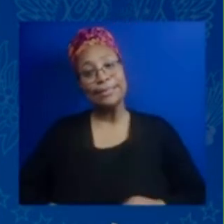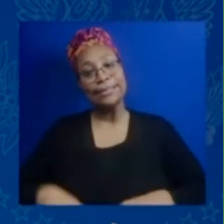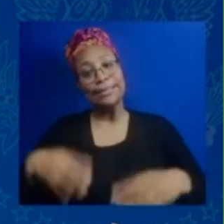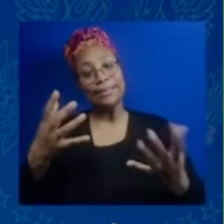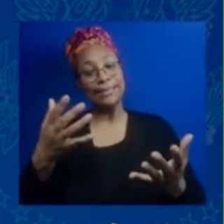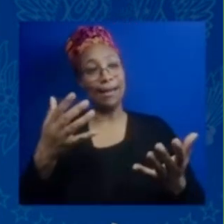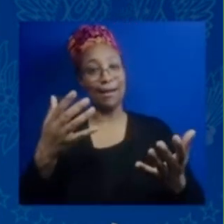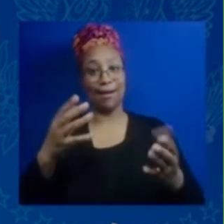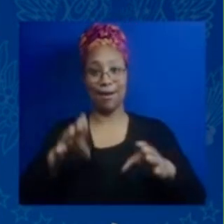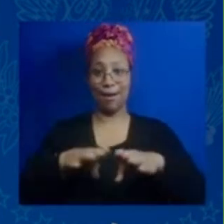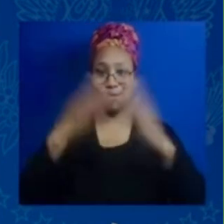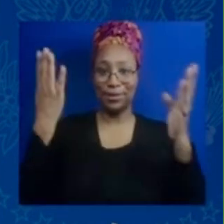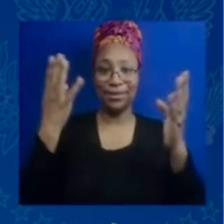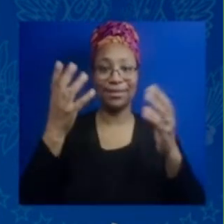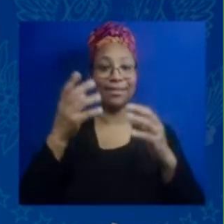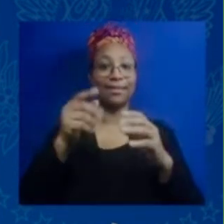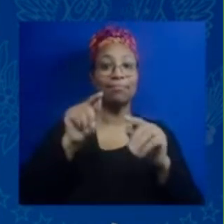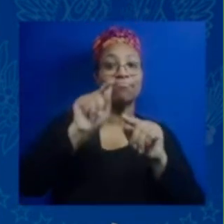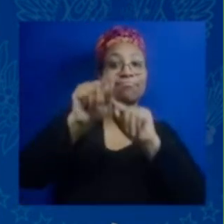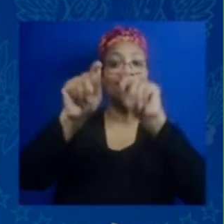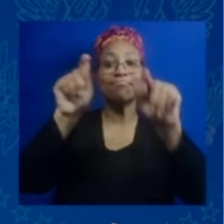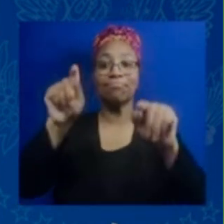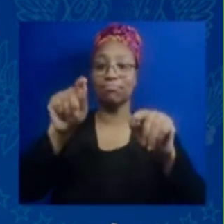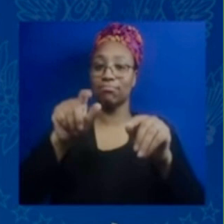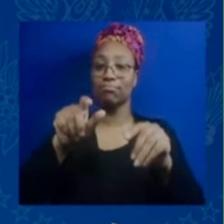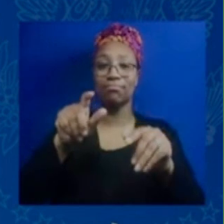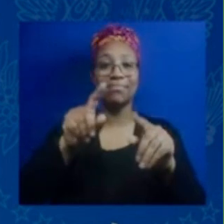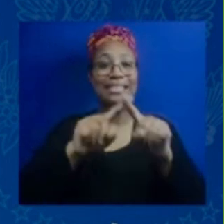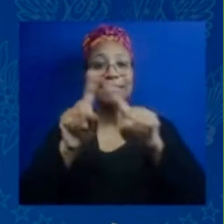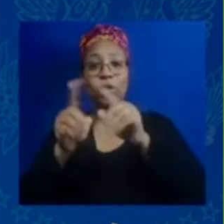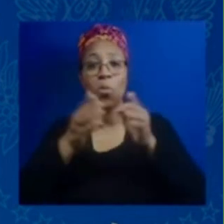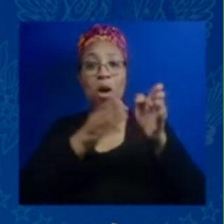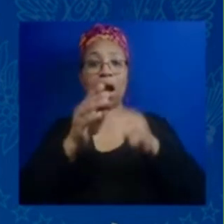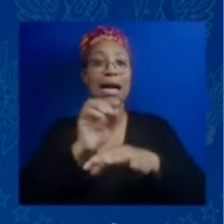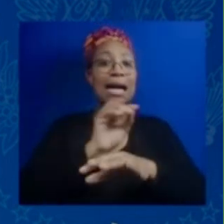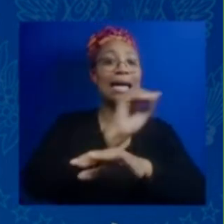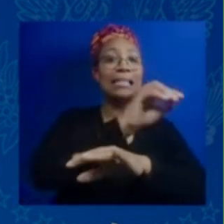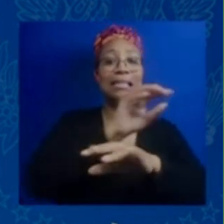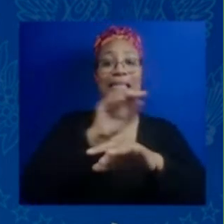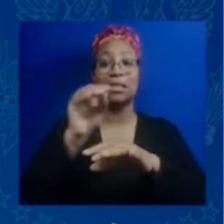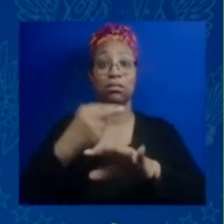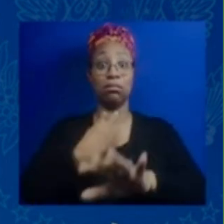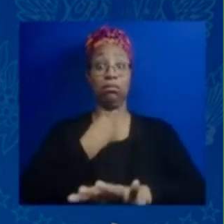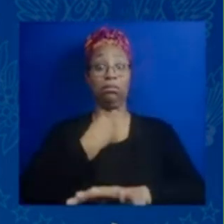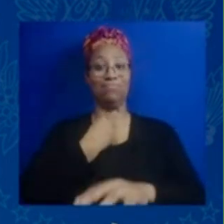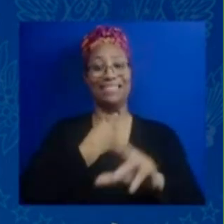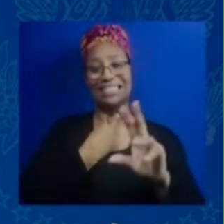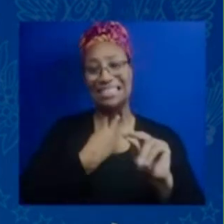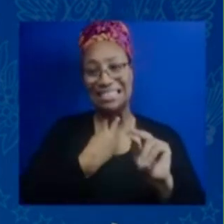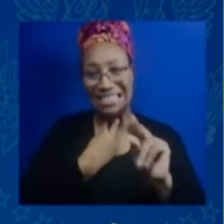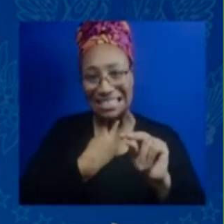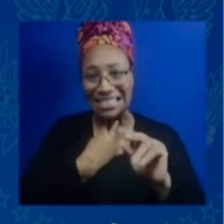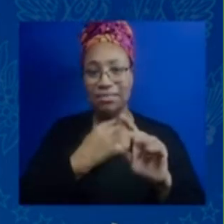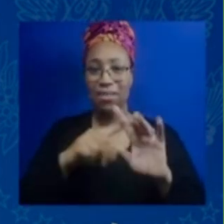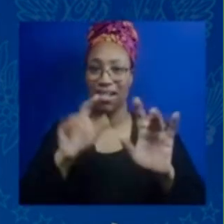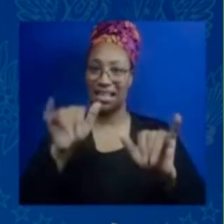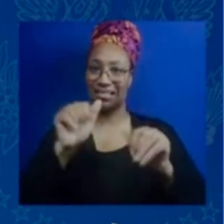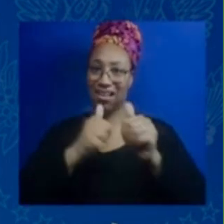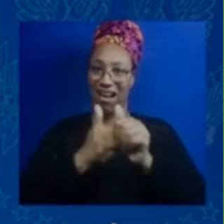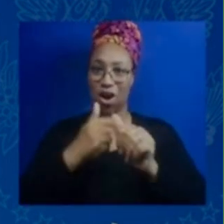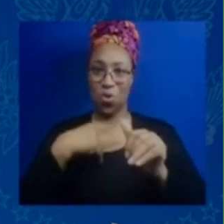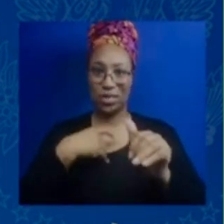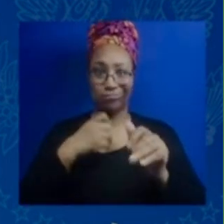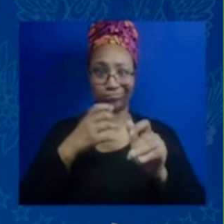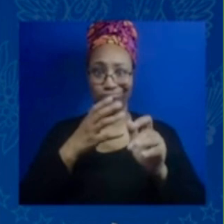you know we had another story to tell we were telling people this is how you can get your makeup done in five minutes or less because I